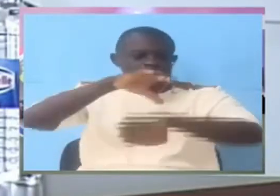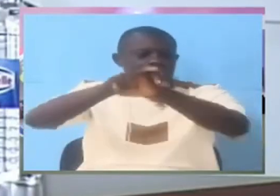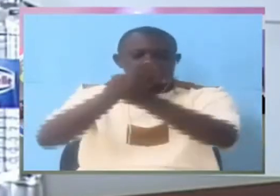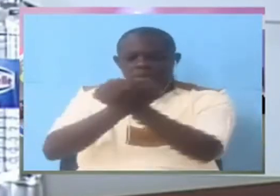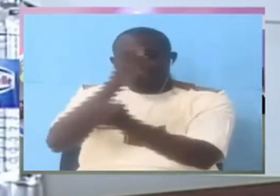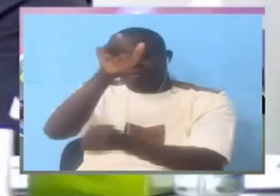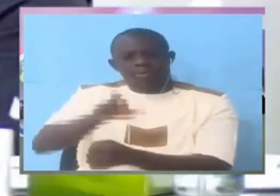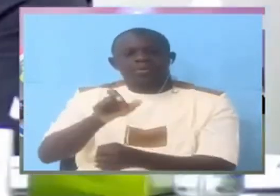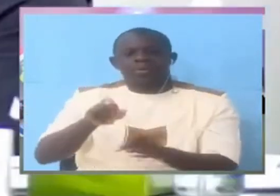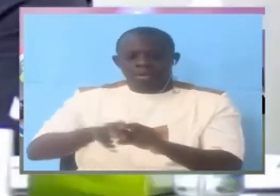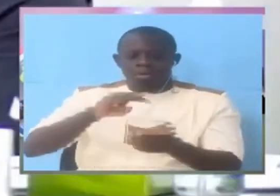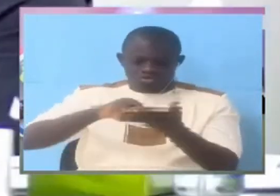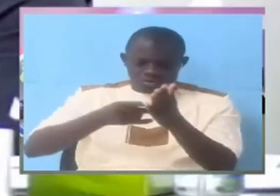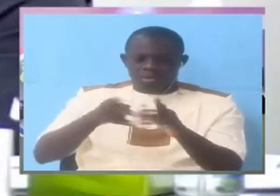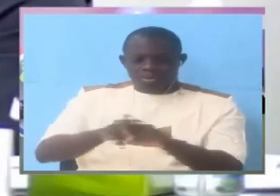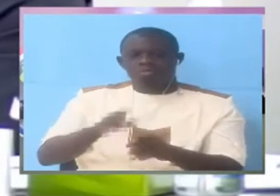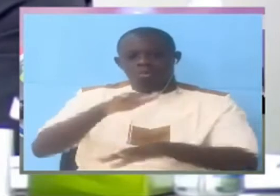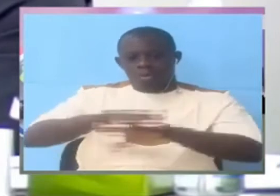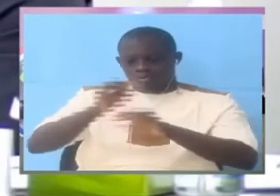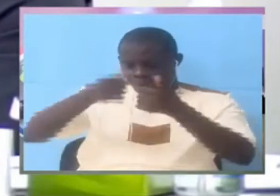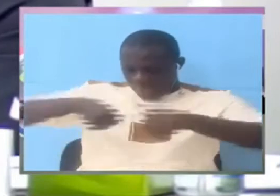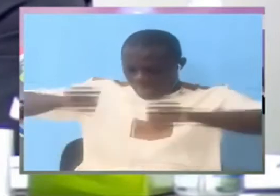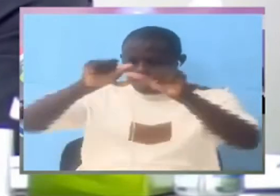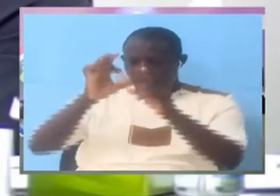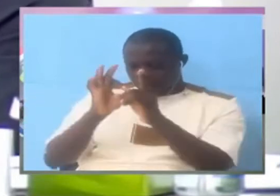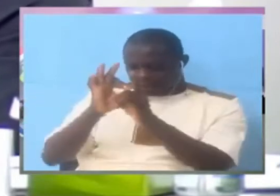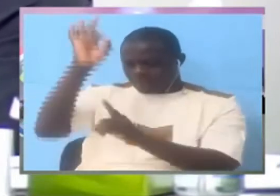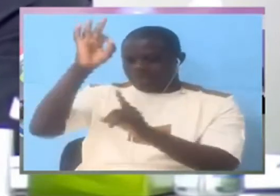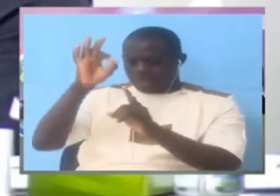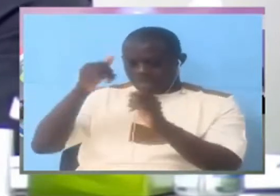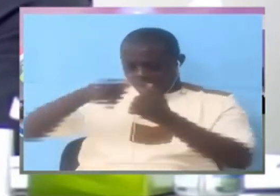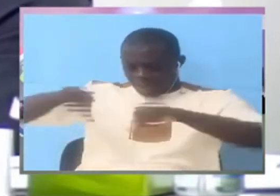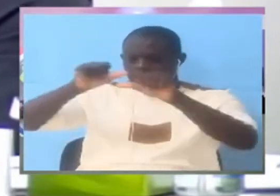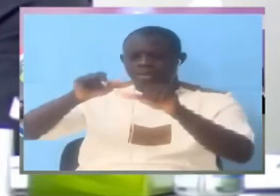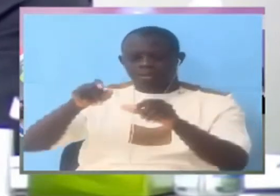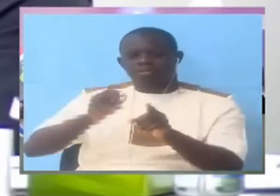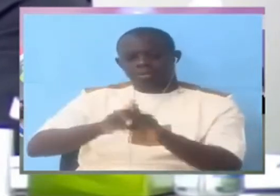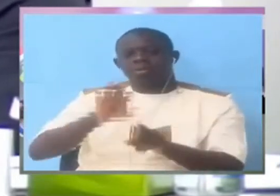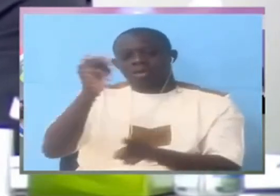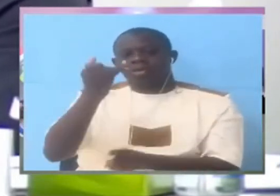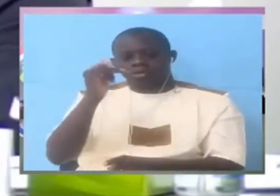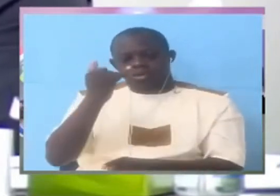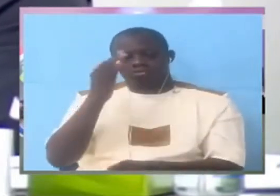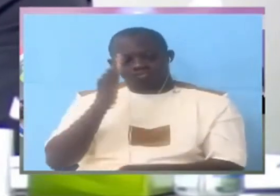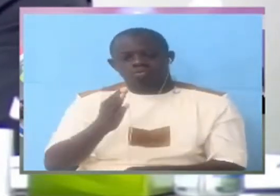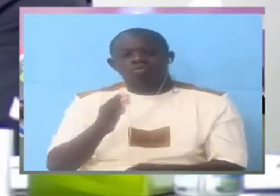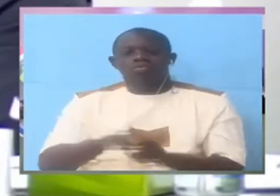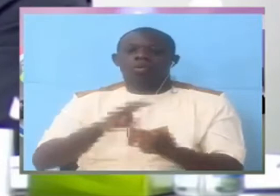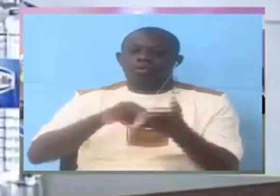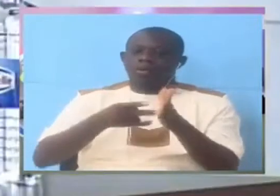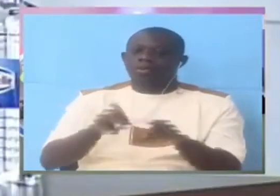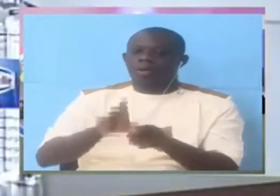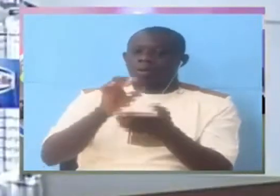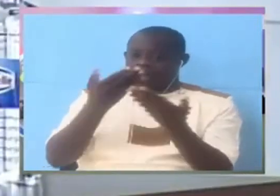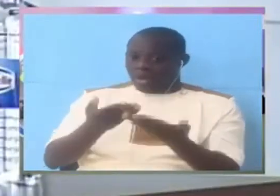so it would be on their area of special system so they send it